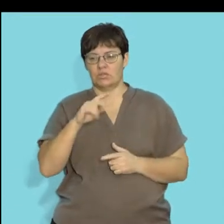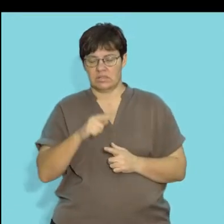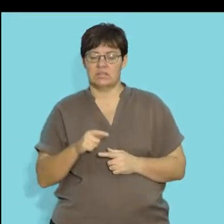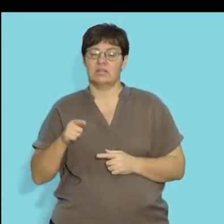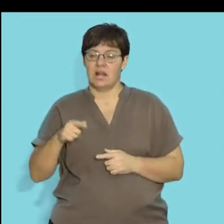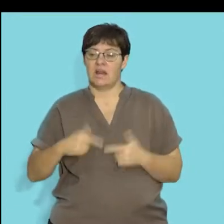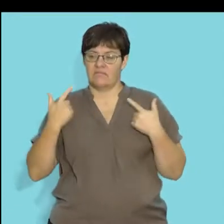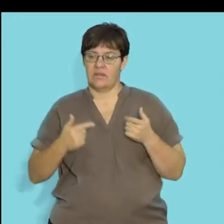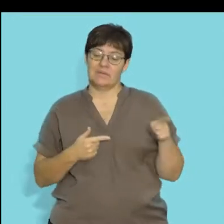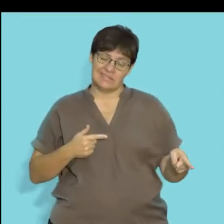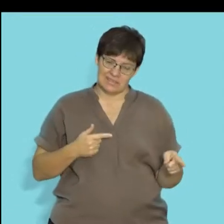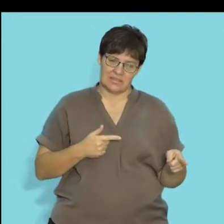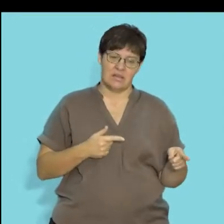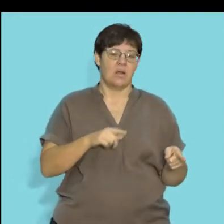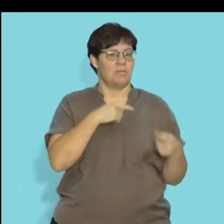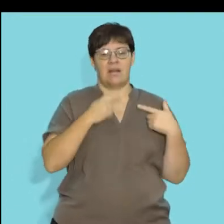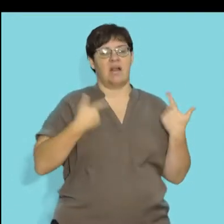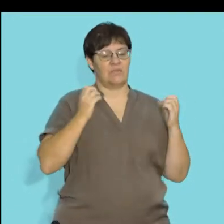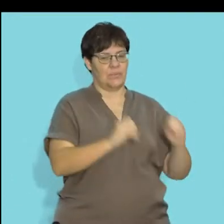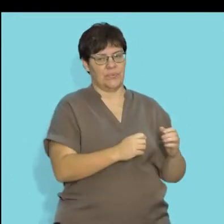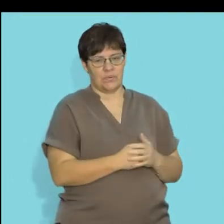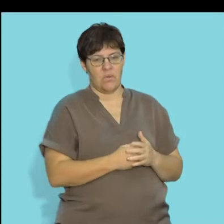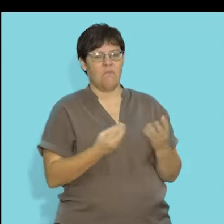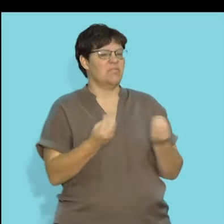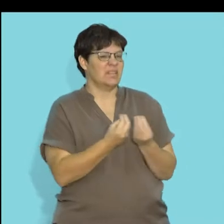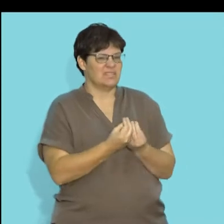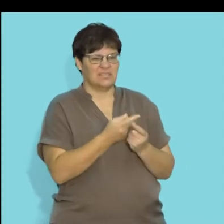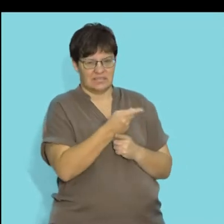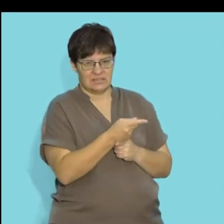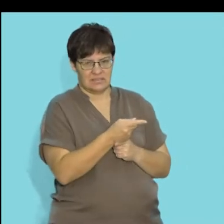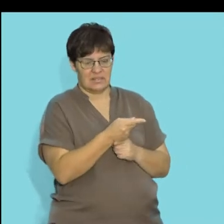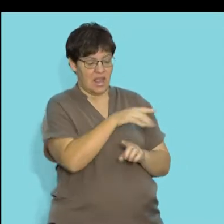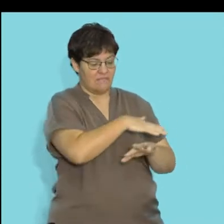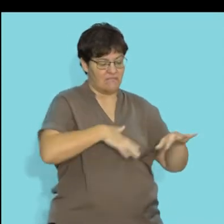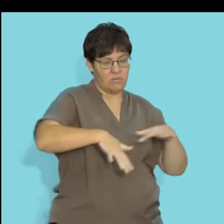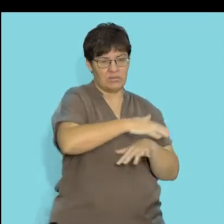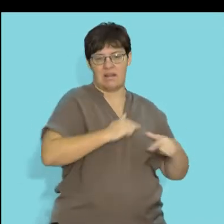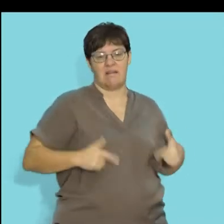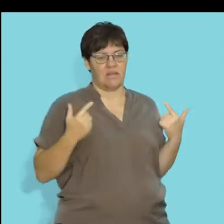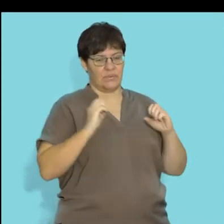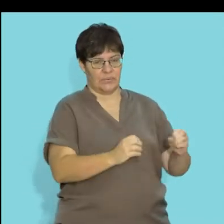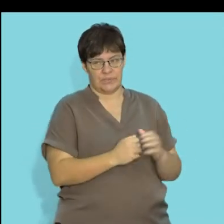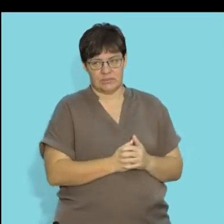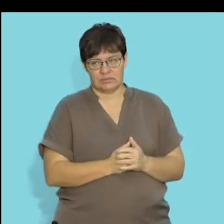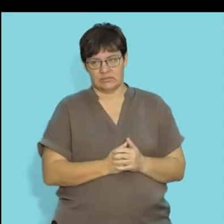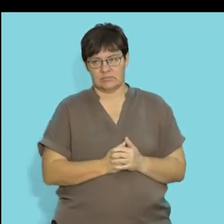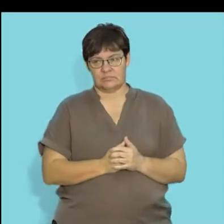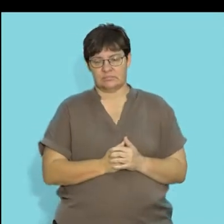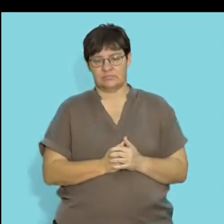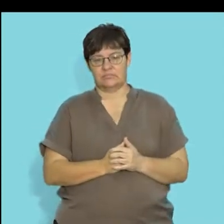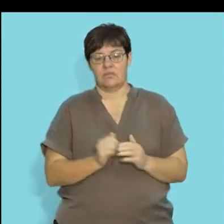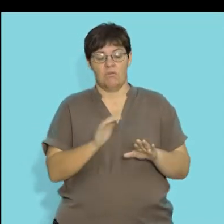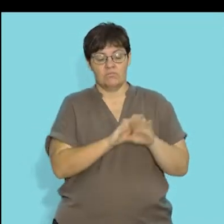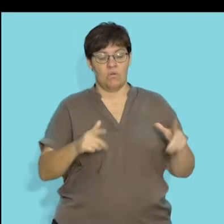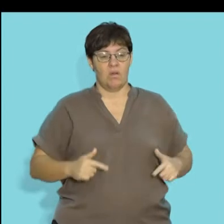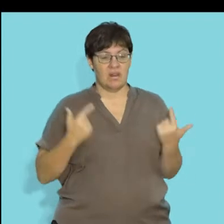so the abiotic refers to the organisms that are non-living, or the parts of an environment that are non-living. So, let's look at